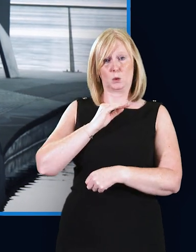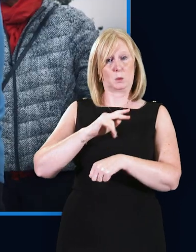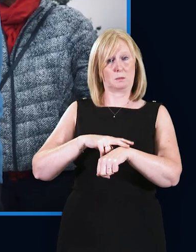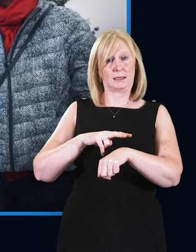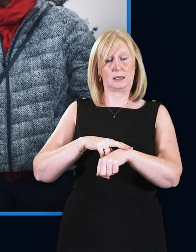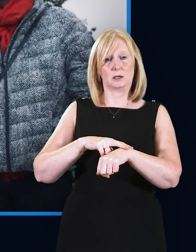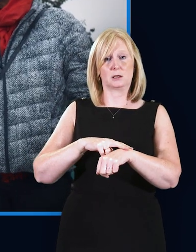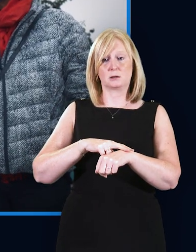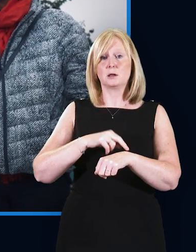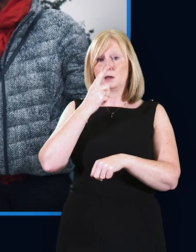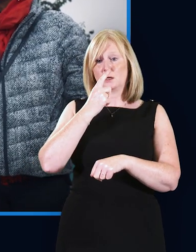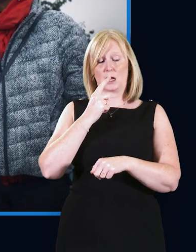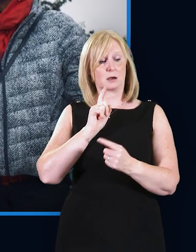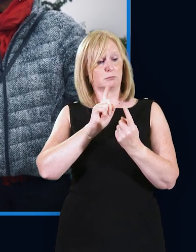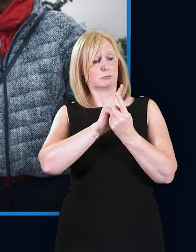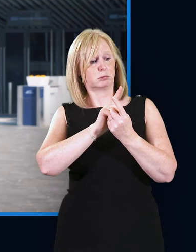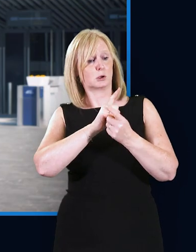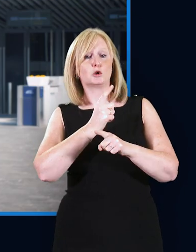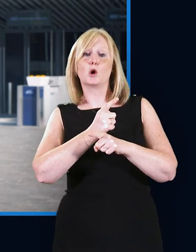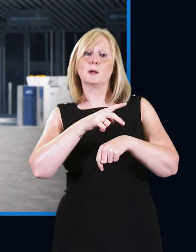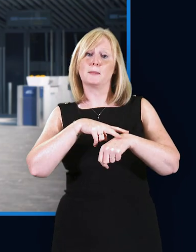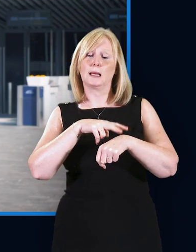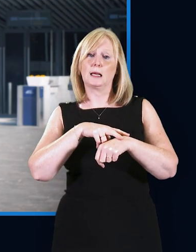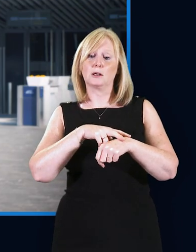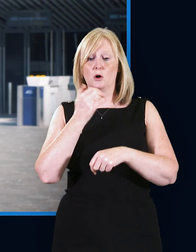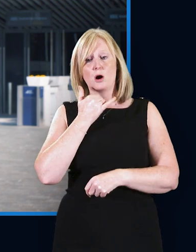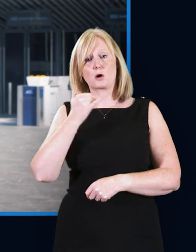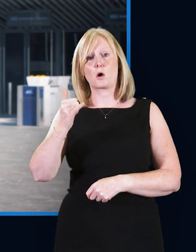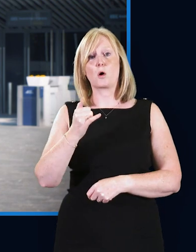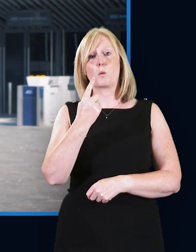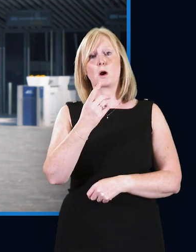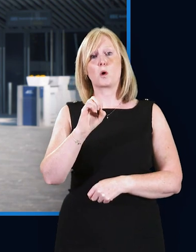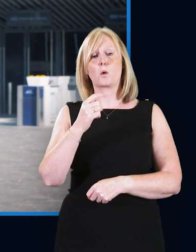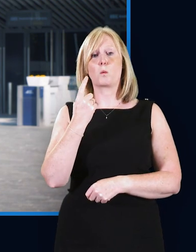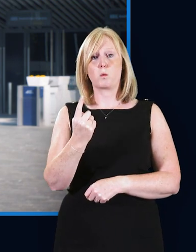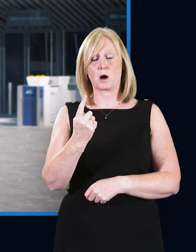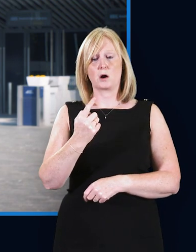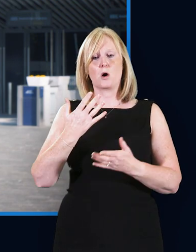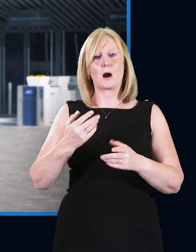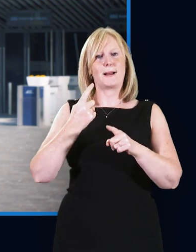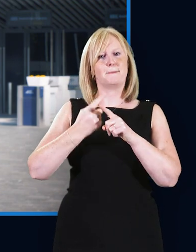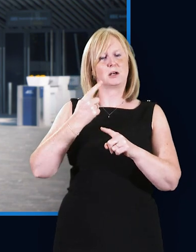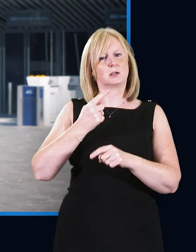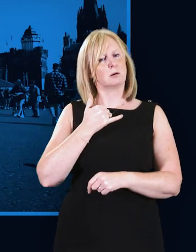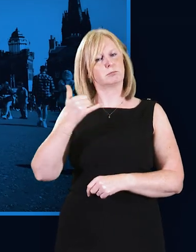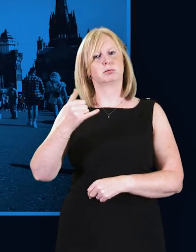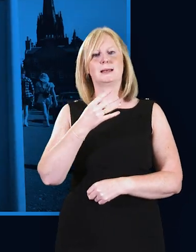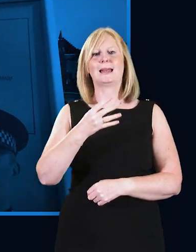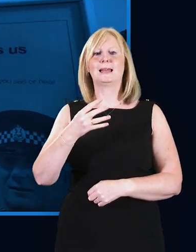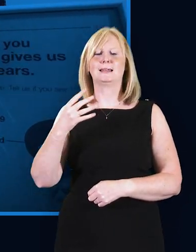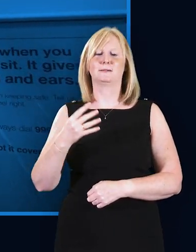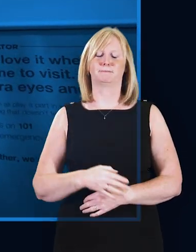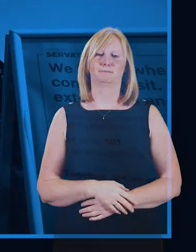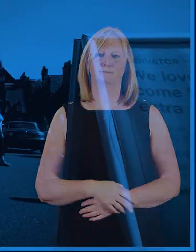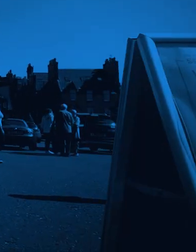You can do this by speaking to a police officer or calling us on 101 or 999 in the event of an emergency. Which may to